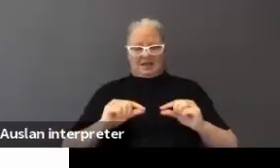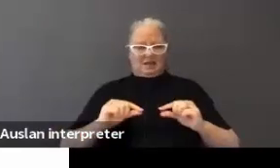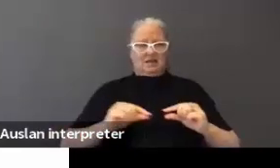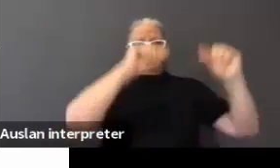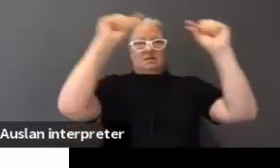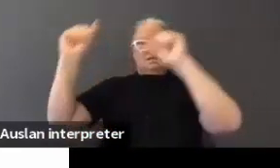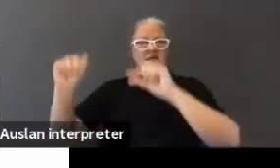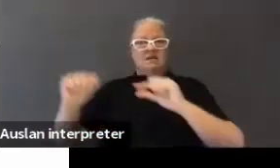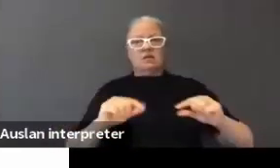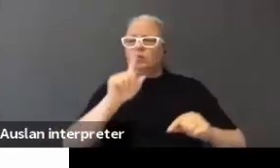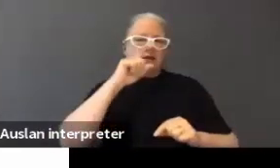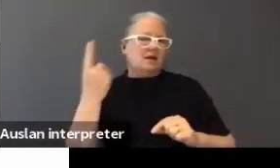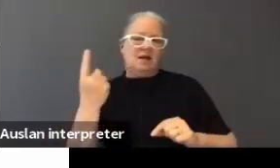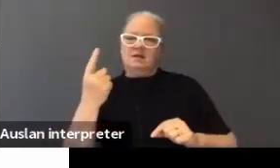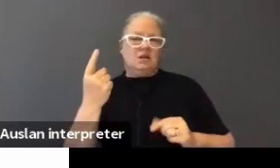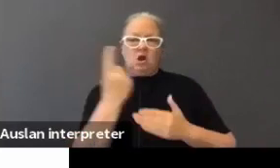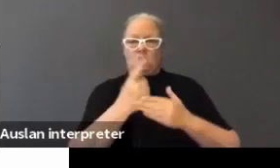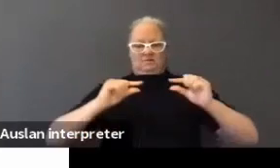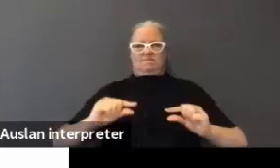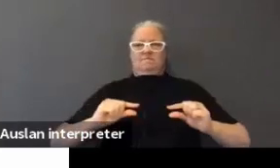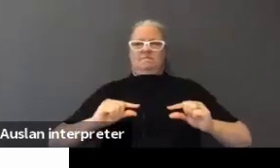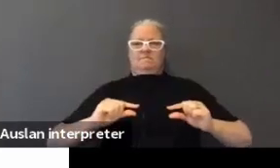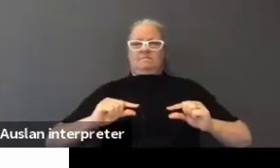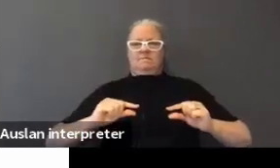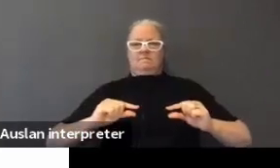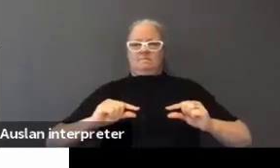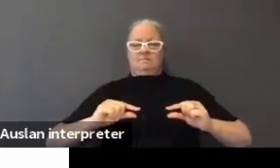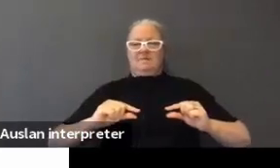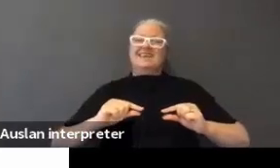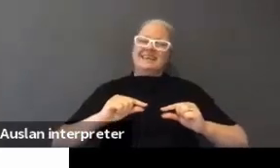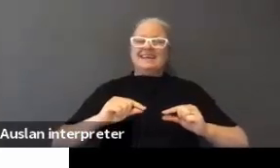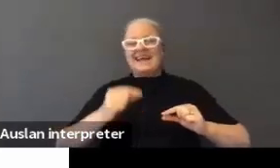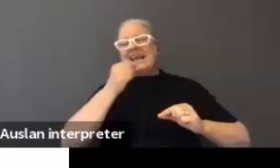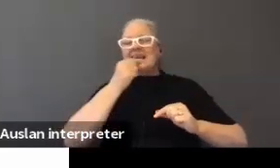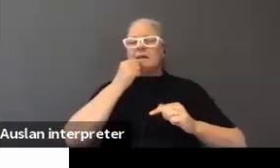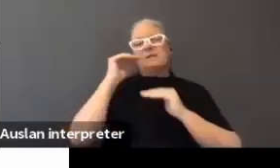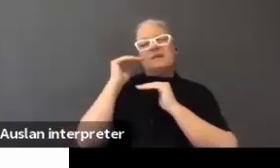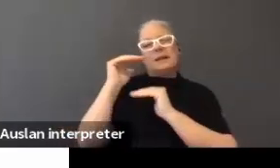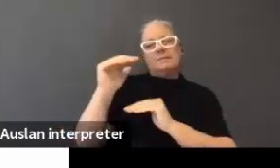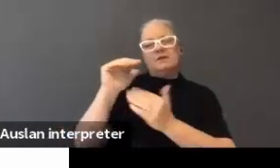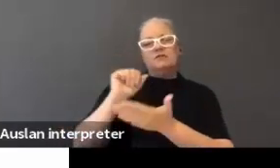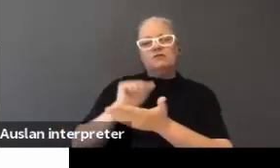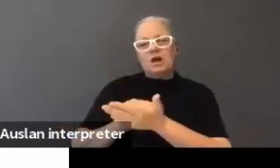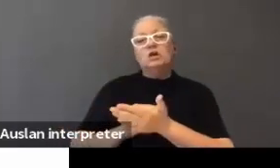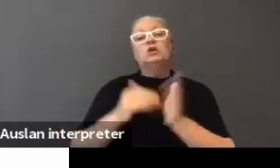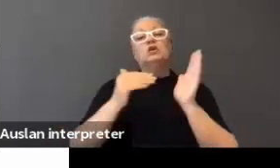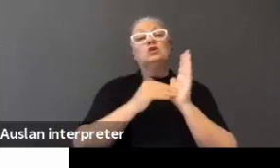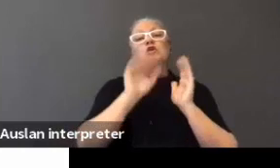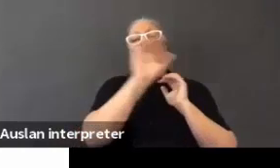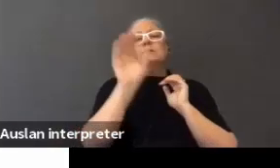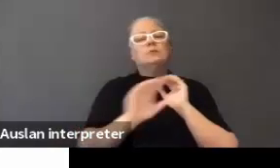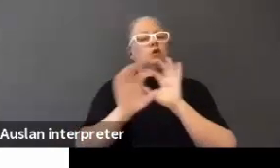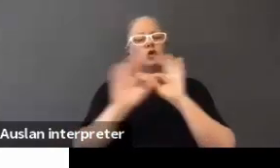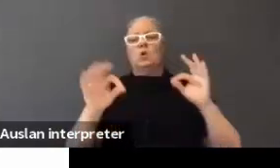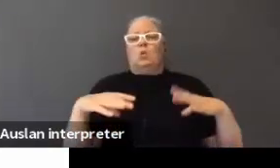screen. So, that limits some options. Okay? Zoom doesn't have an auto caption feature,